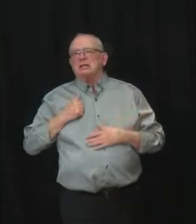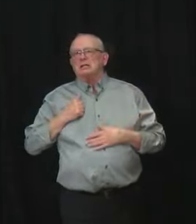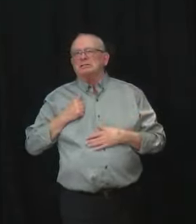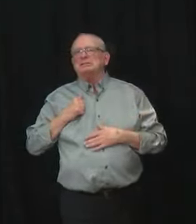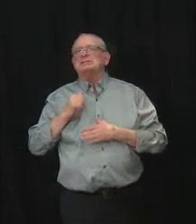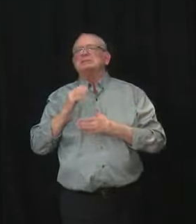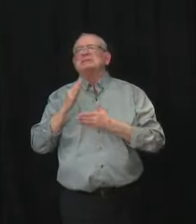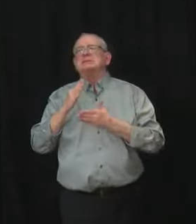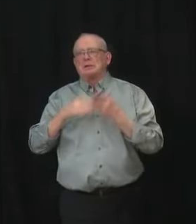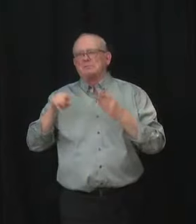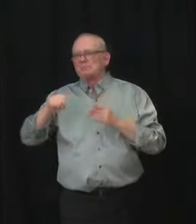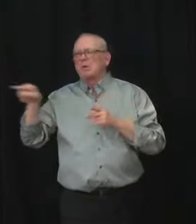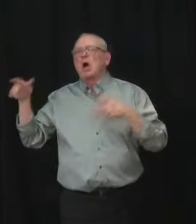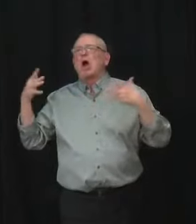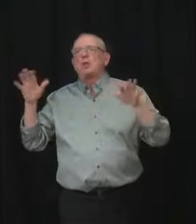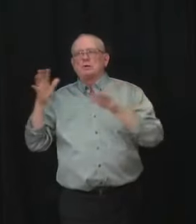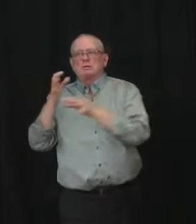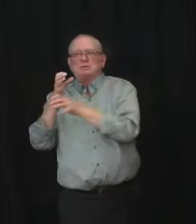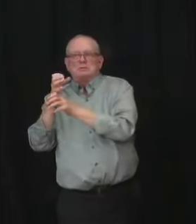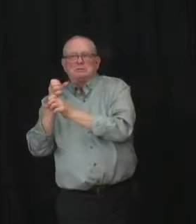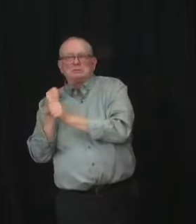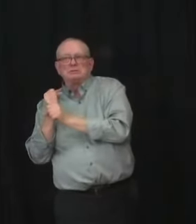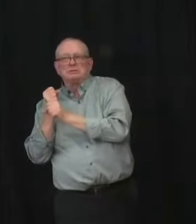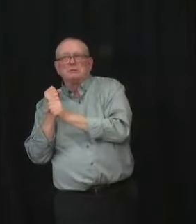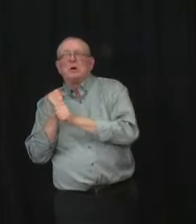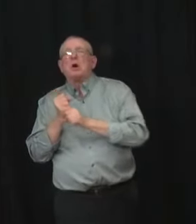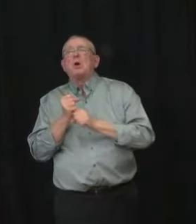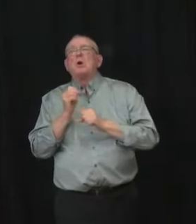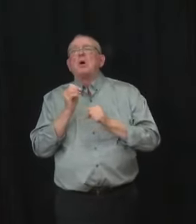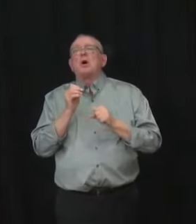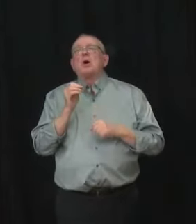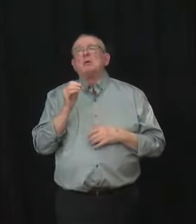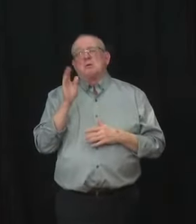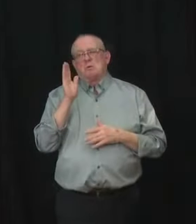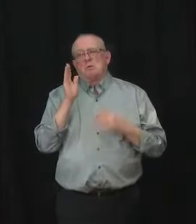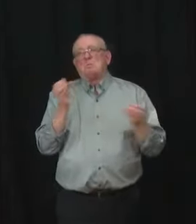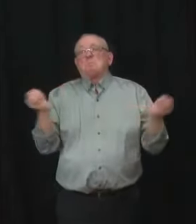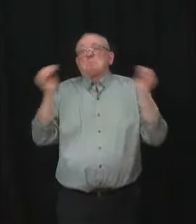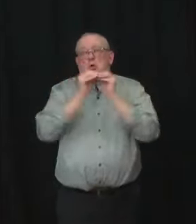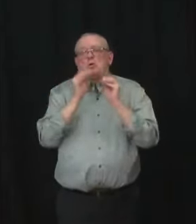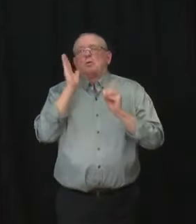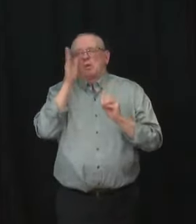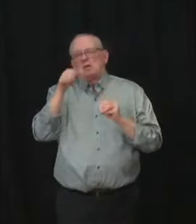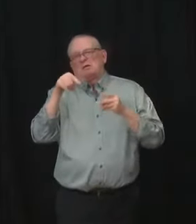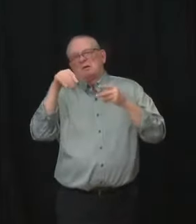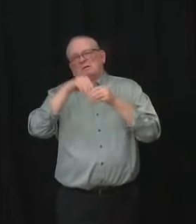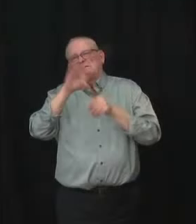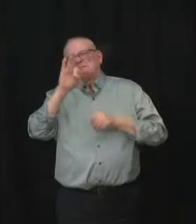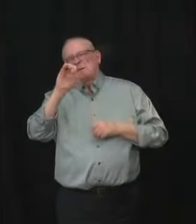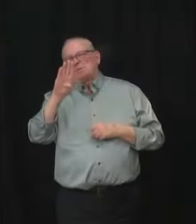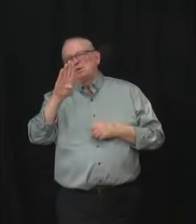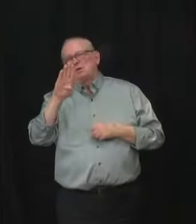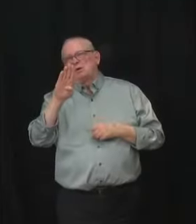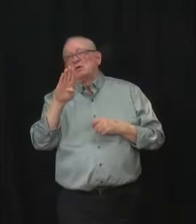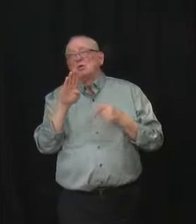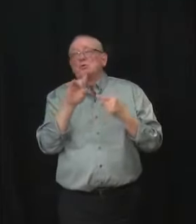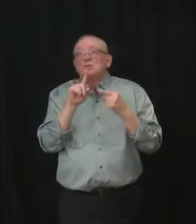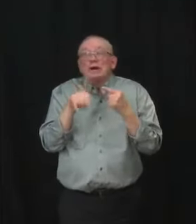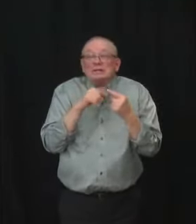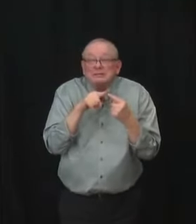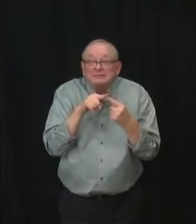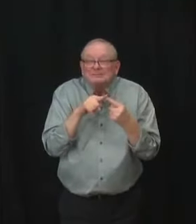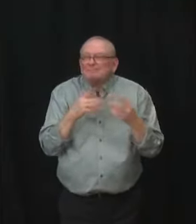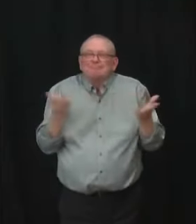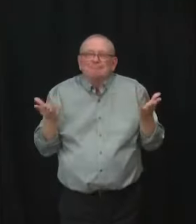more in February we don't have the exact numbers of the exact date yet uh but we're pressing the federal government to provide